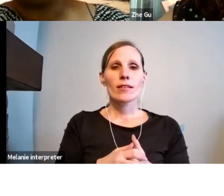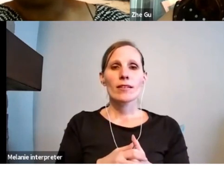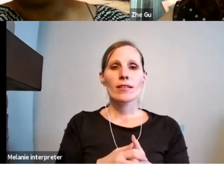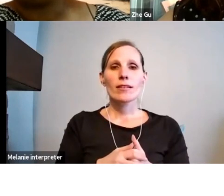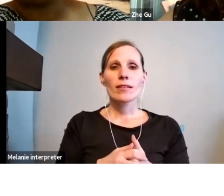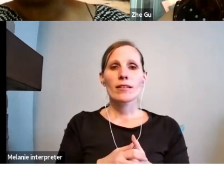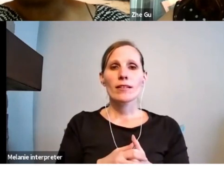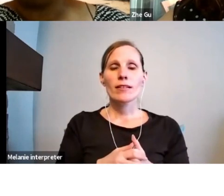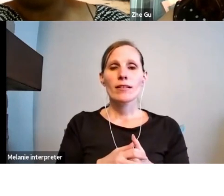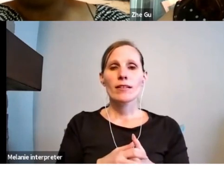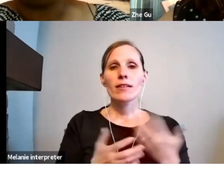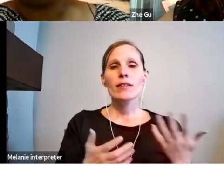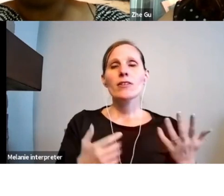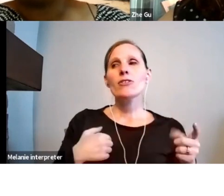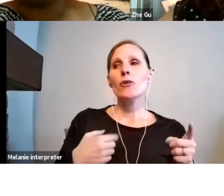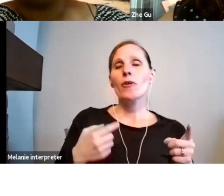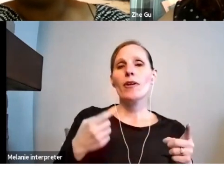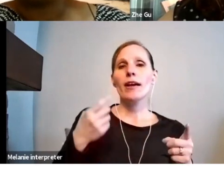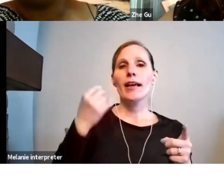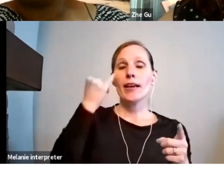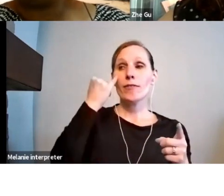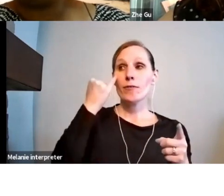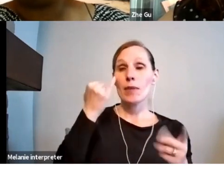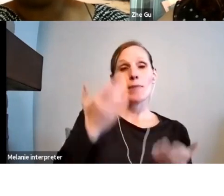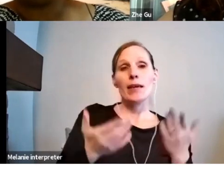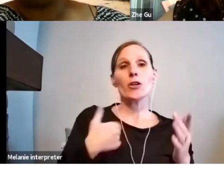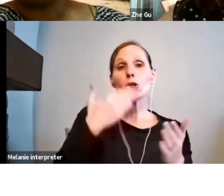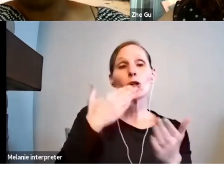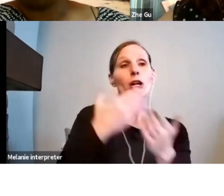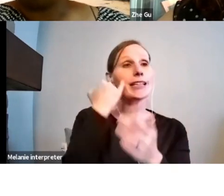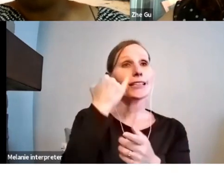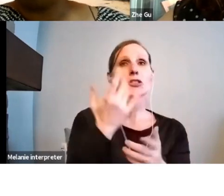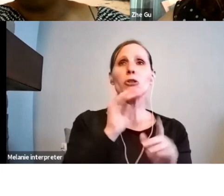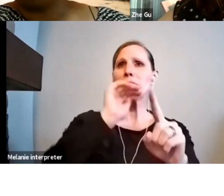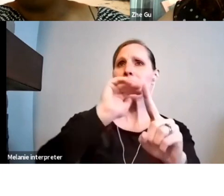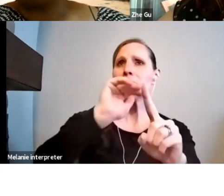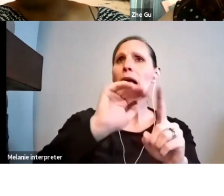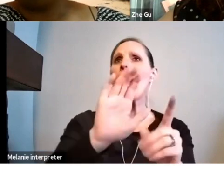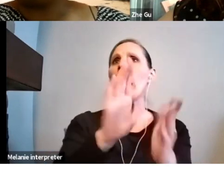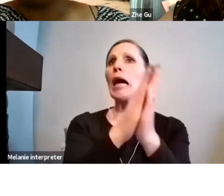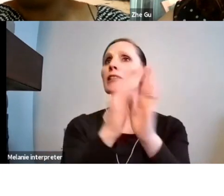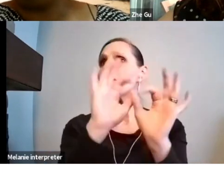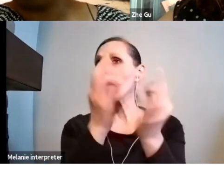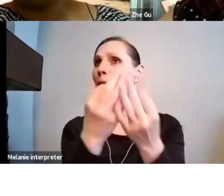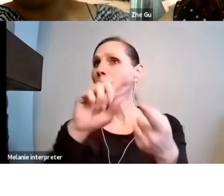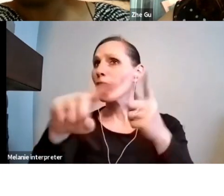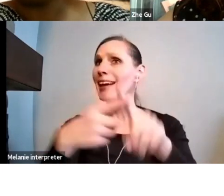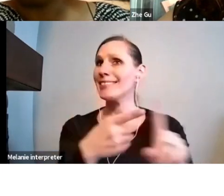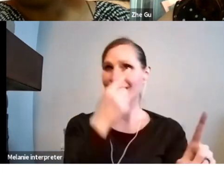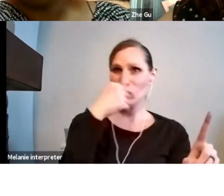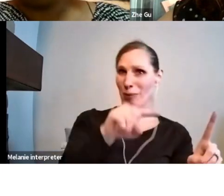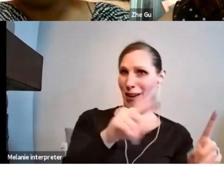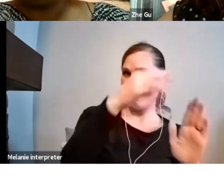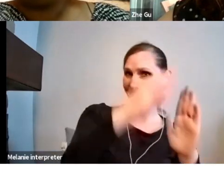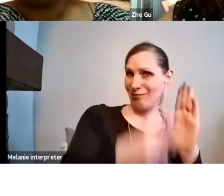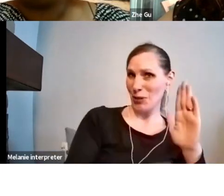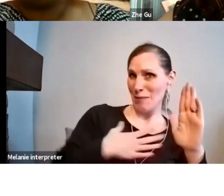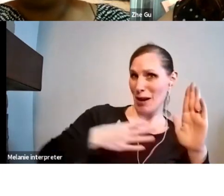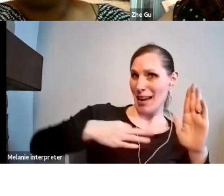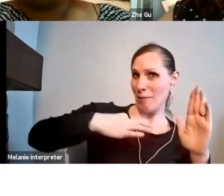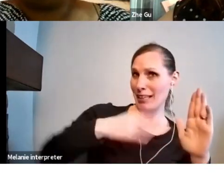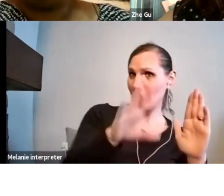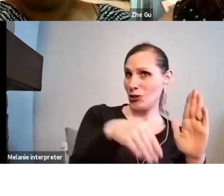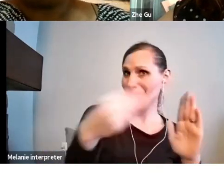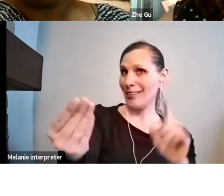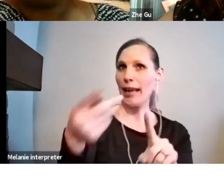distance yourself a little bit, uh, maybe have somebody else read your application. Um, what would be the kinds of things that you would want to hear?